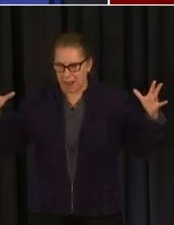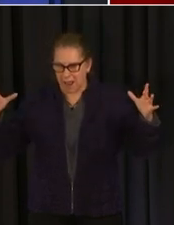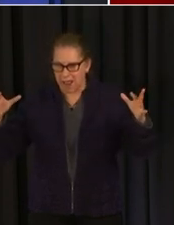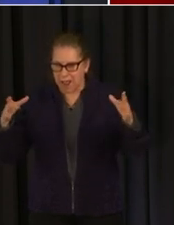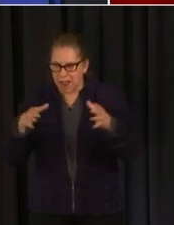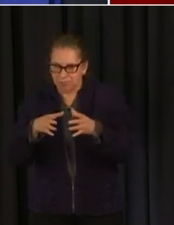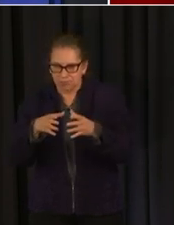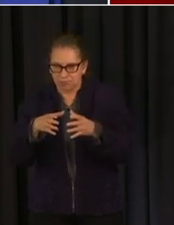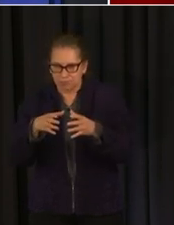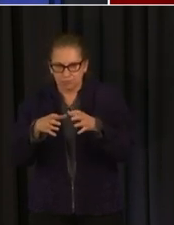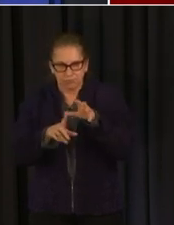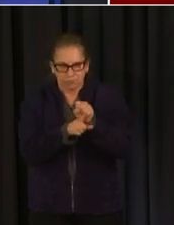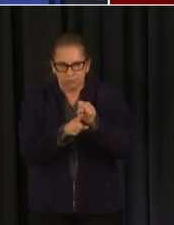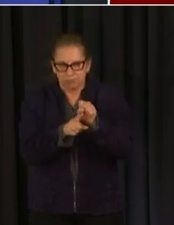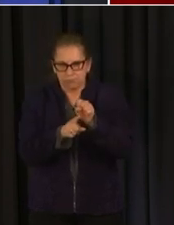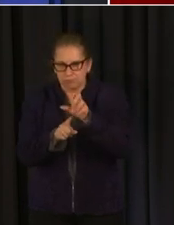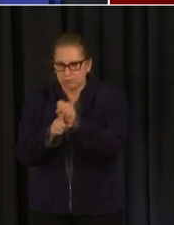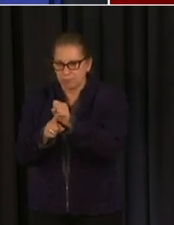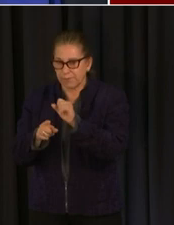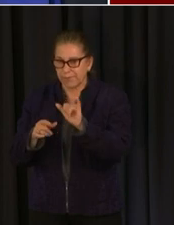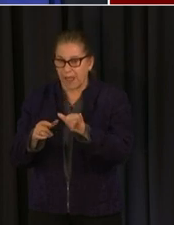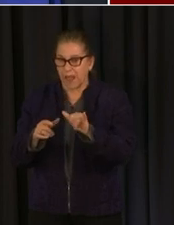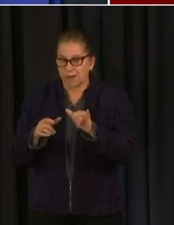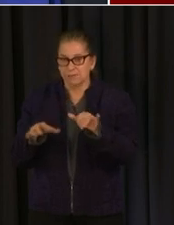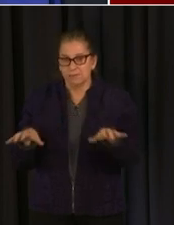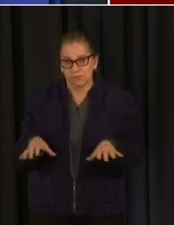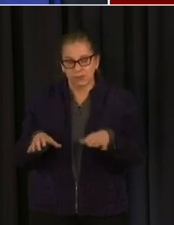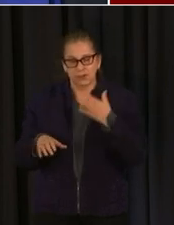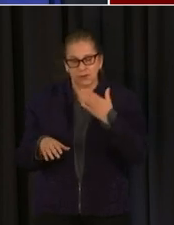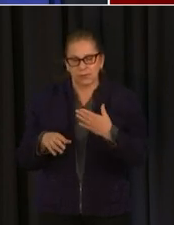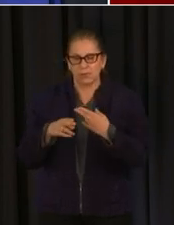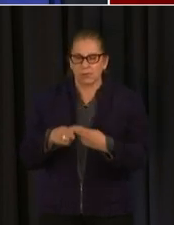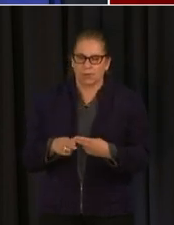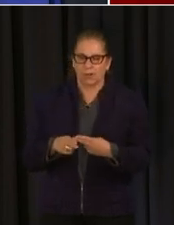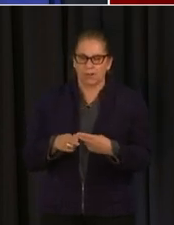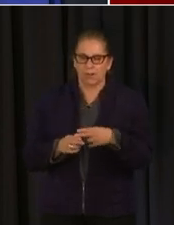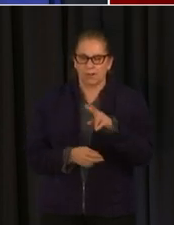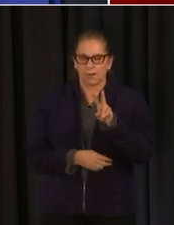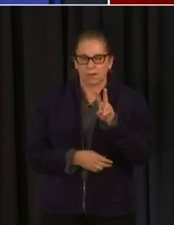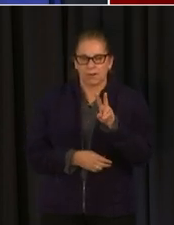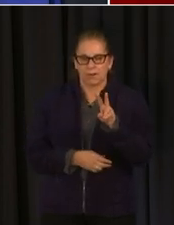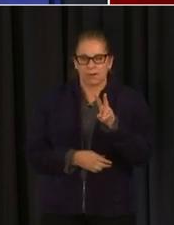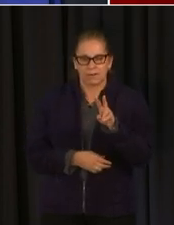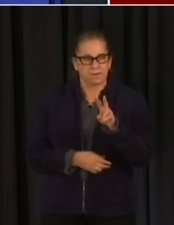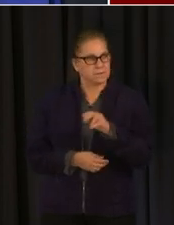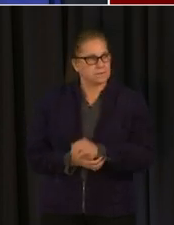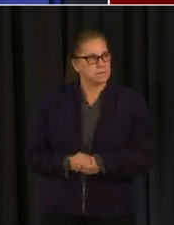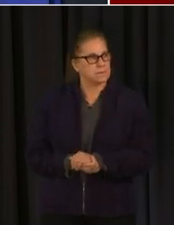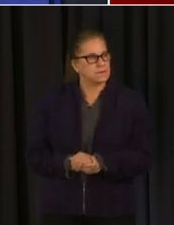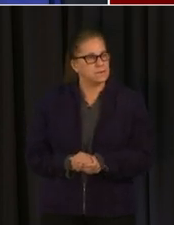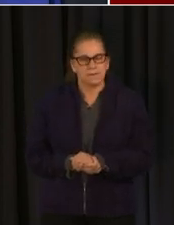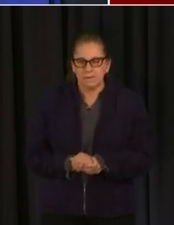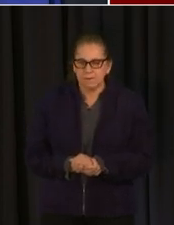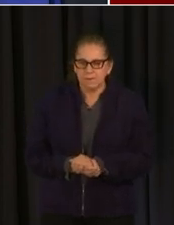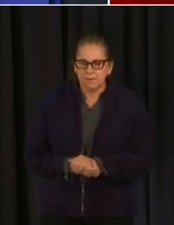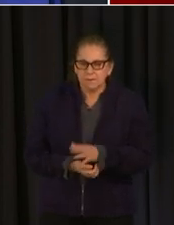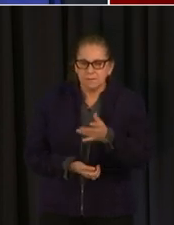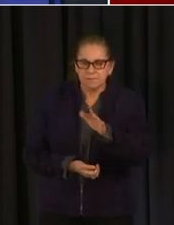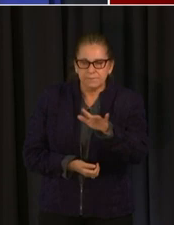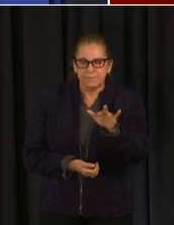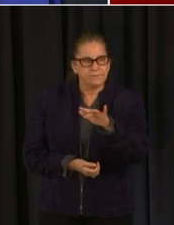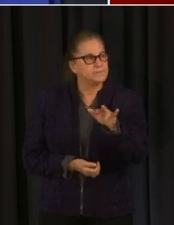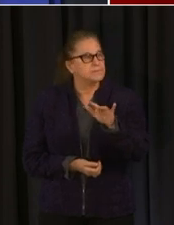when we get to that level we still need to be able to do what we call box it out right so we need to be able to quickly identify new cases